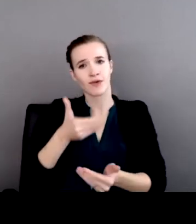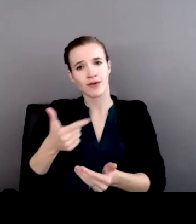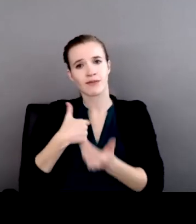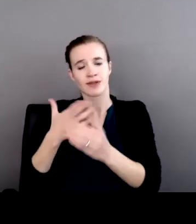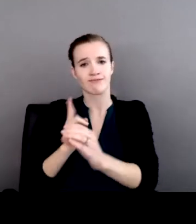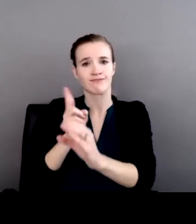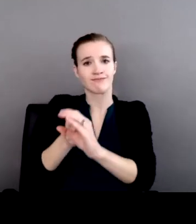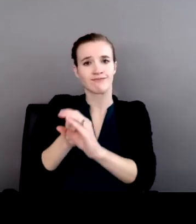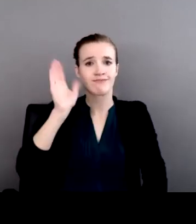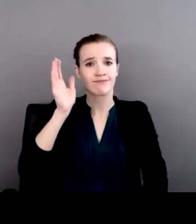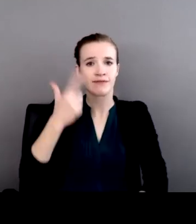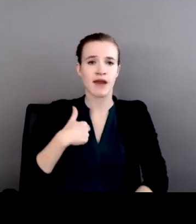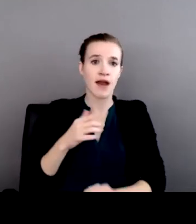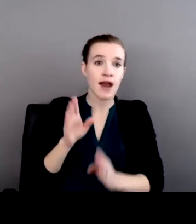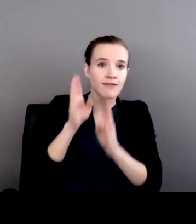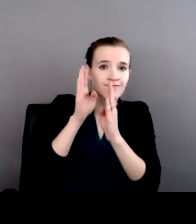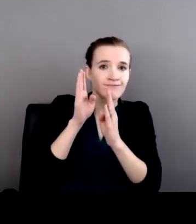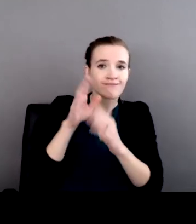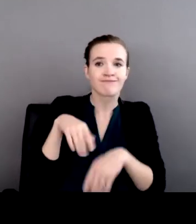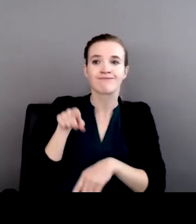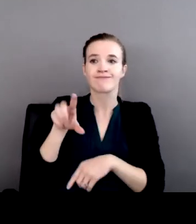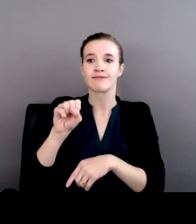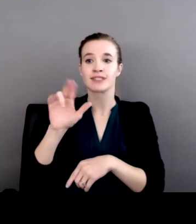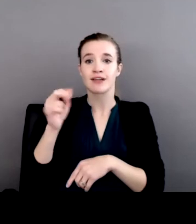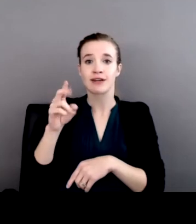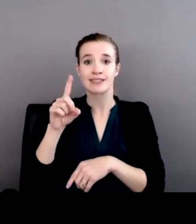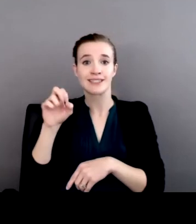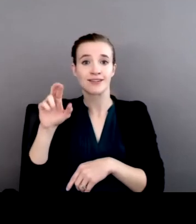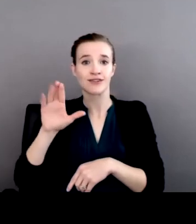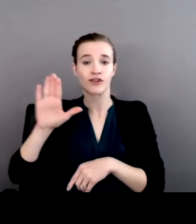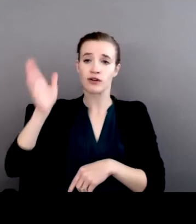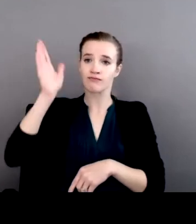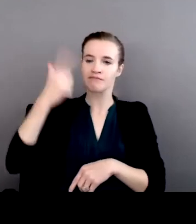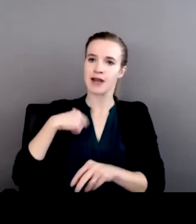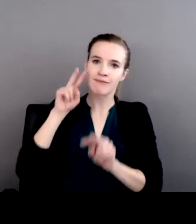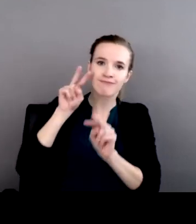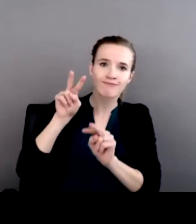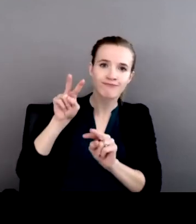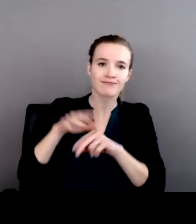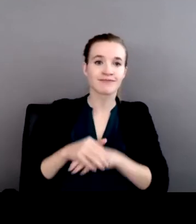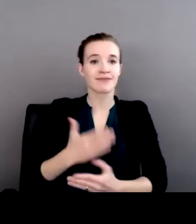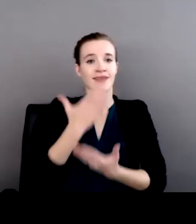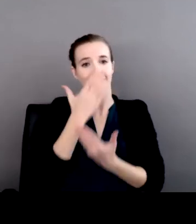I look forward to hearing Sarah, Sarah Deer's plenary remarks. Thank you, Ty.